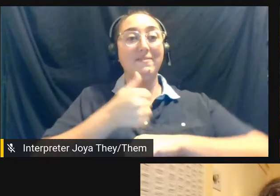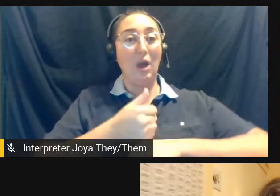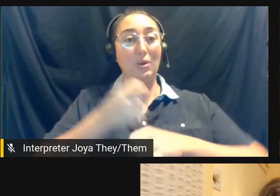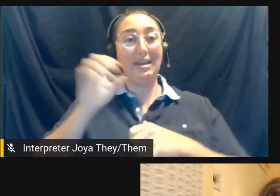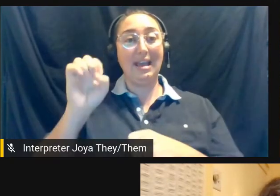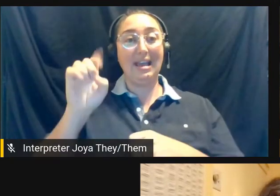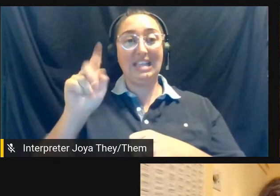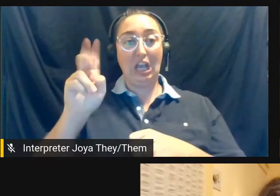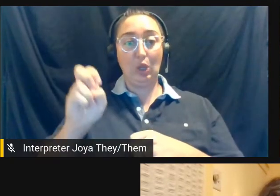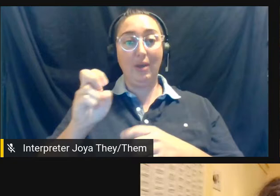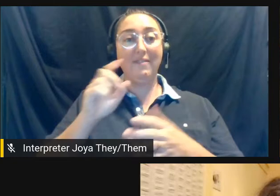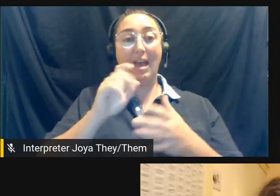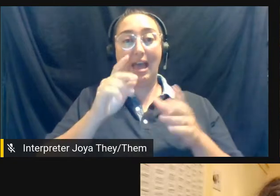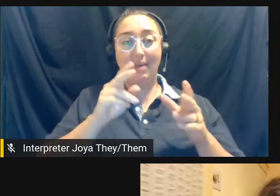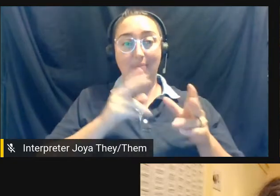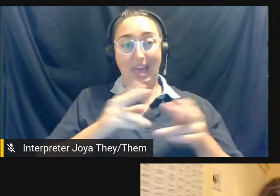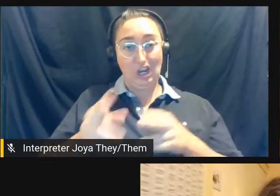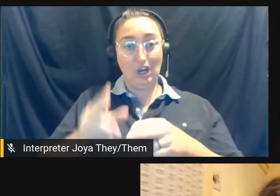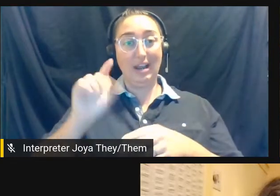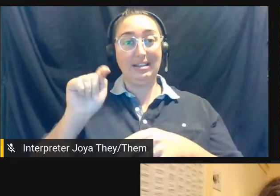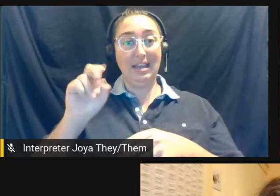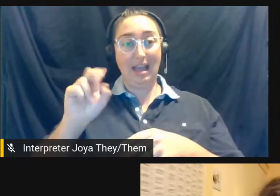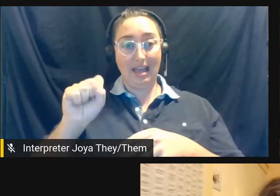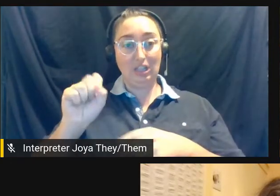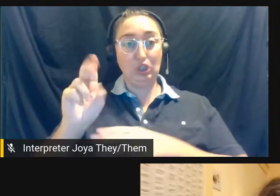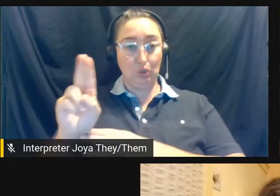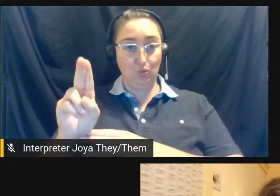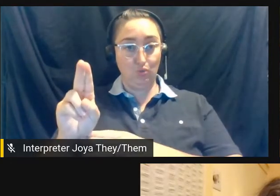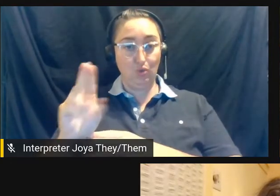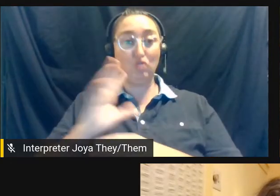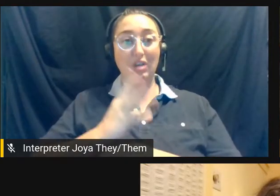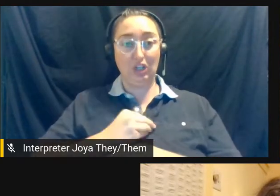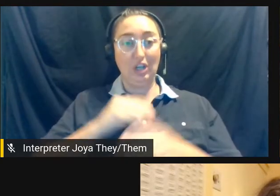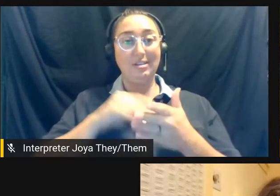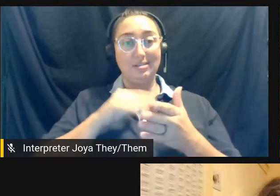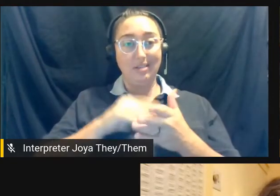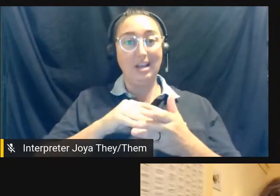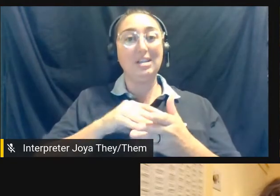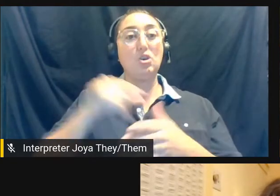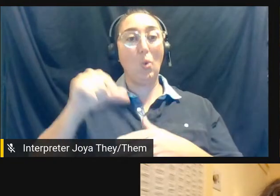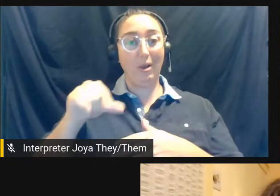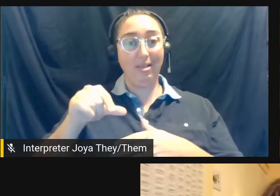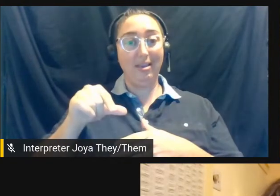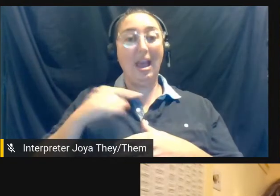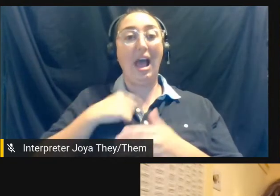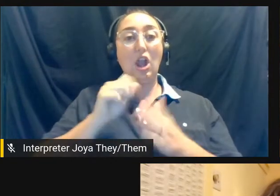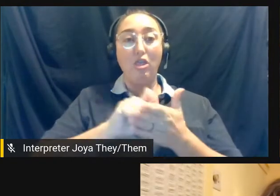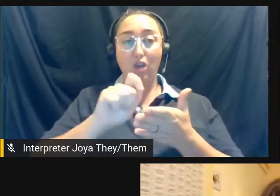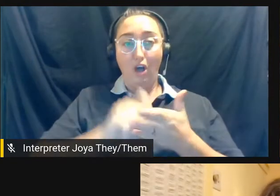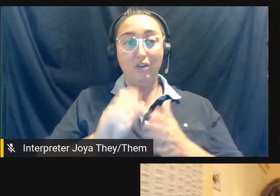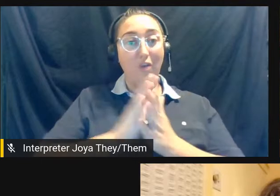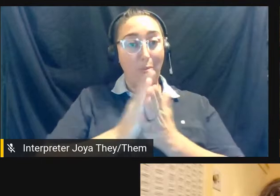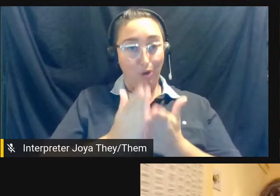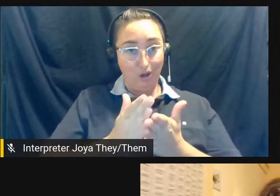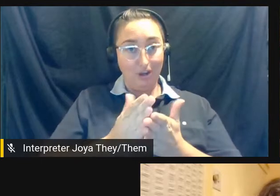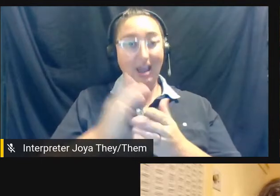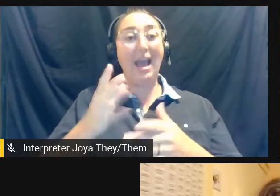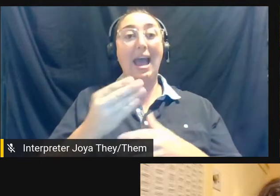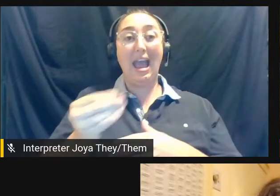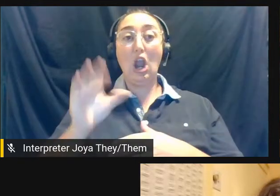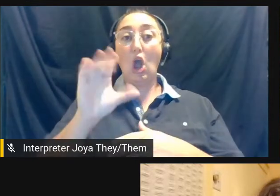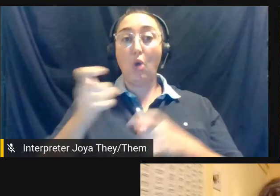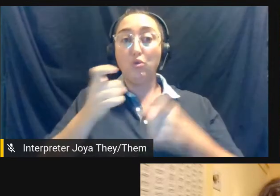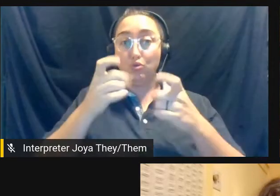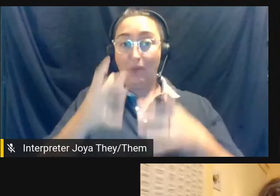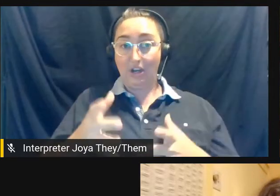TSQ, Transgender Studies Quarterly, author of Transgender History, The Roots of Today's Revolution, and co-director